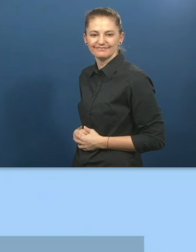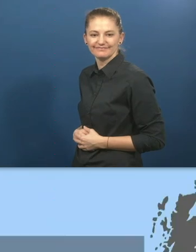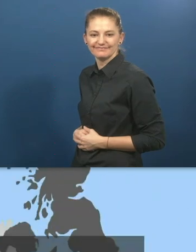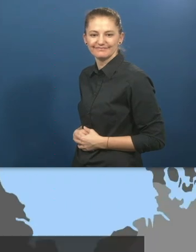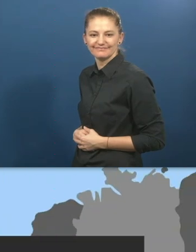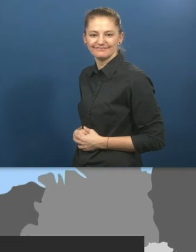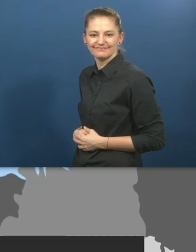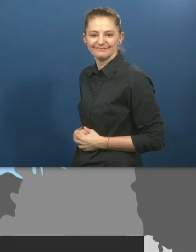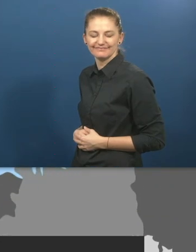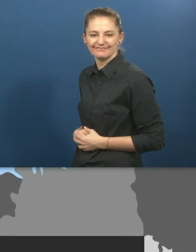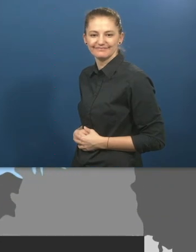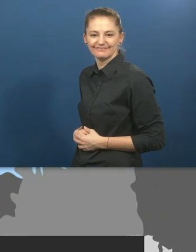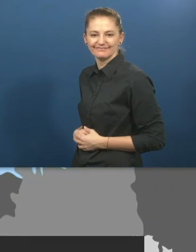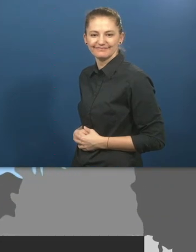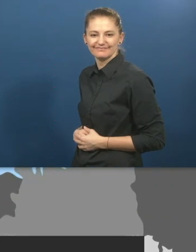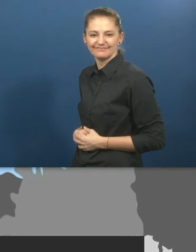&Ds.